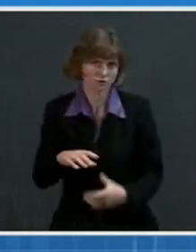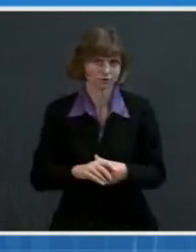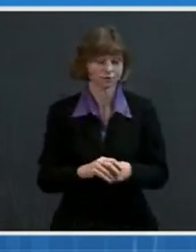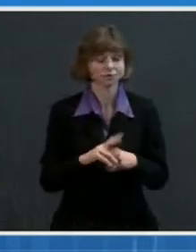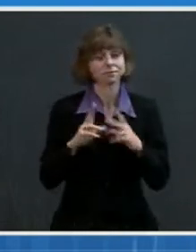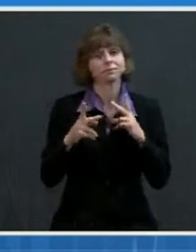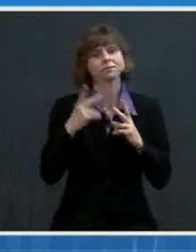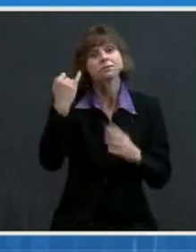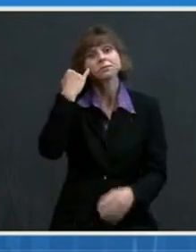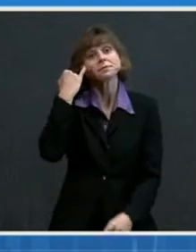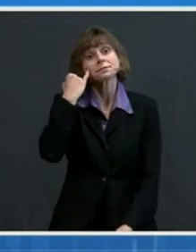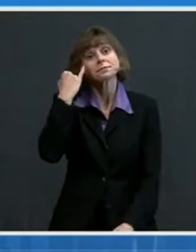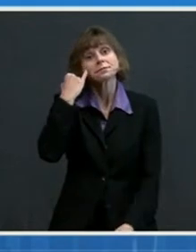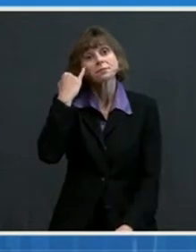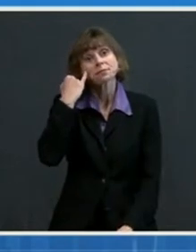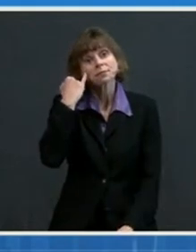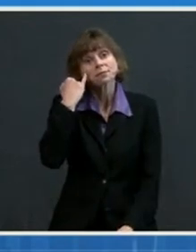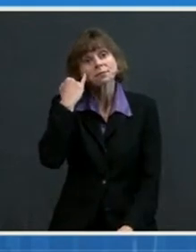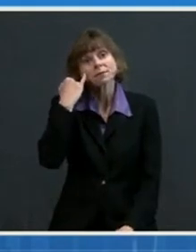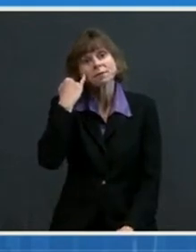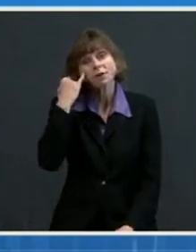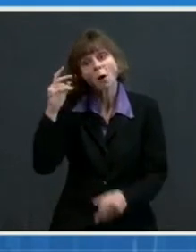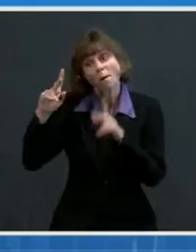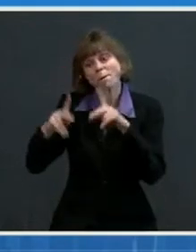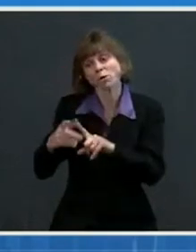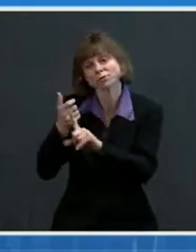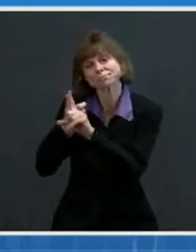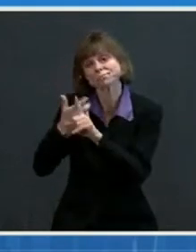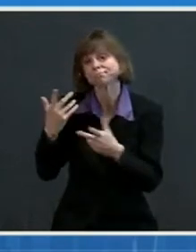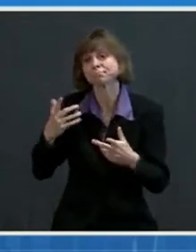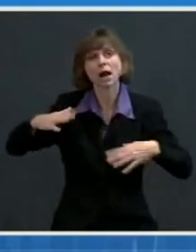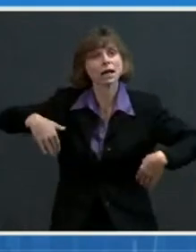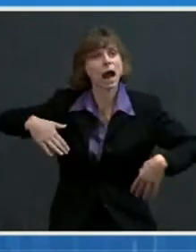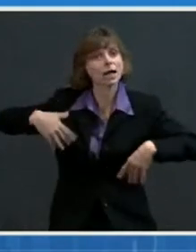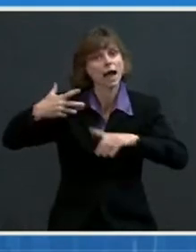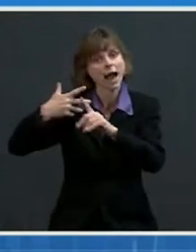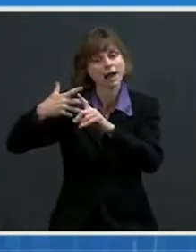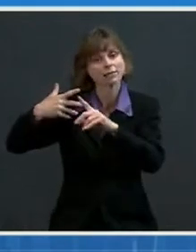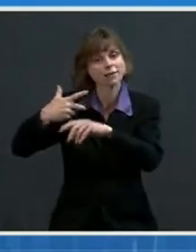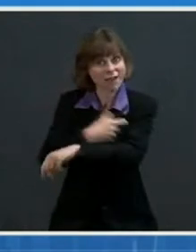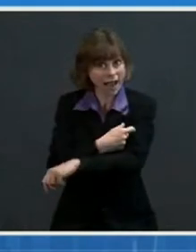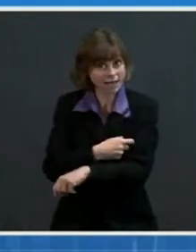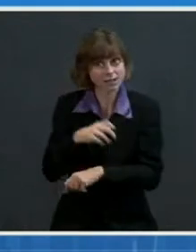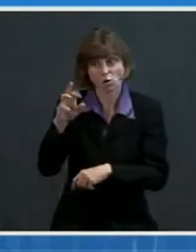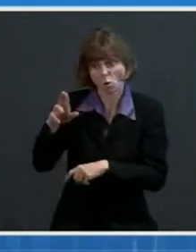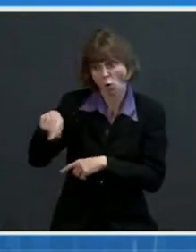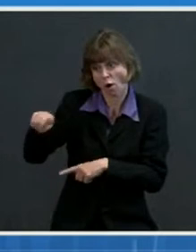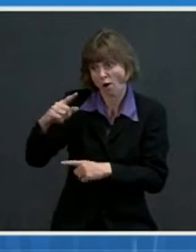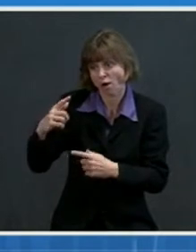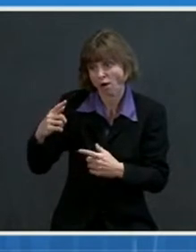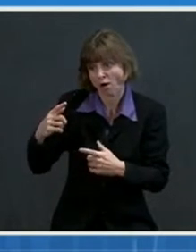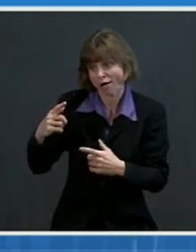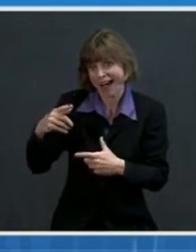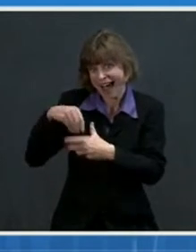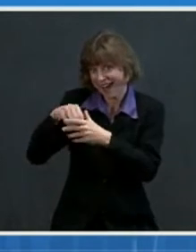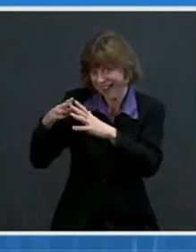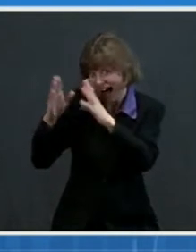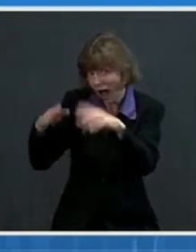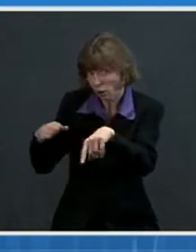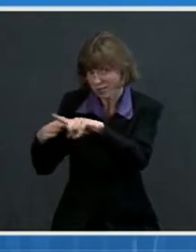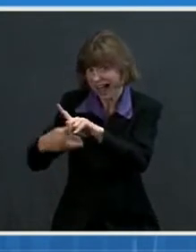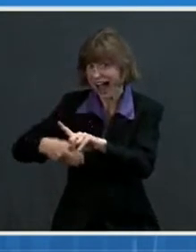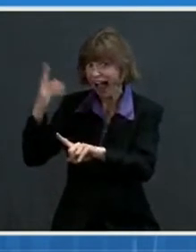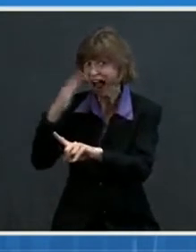unvaccinated individual or any unvaccinated member of their household are at high risk for severe disease,